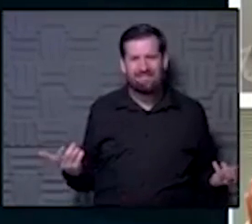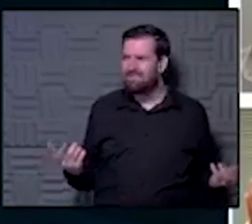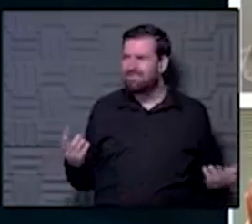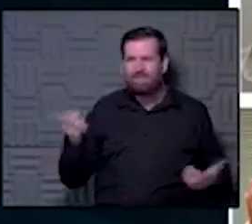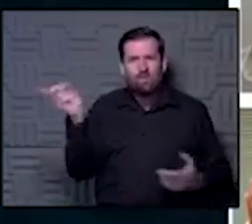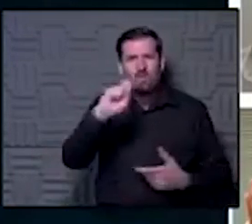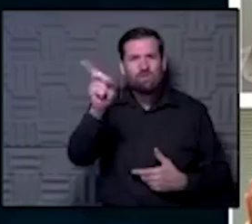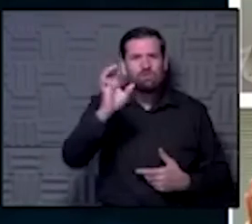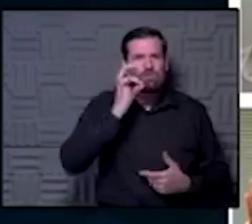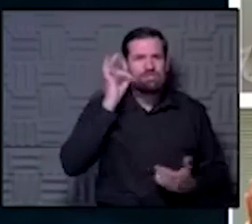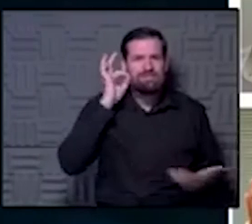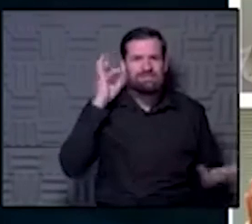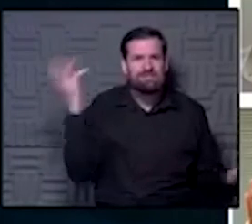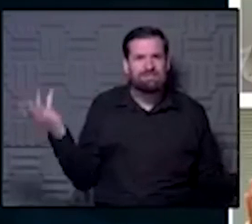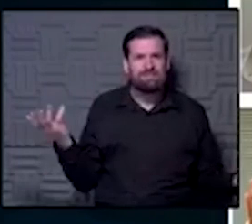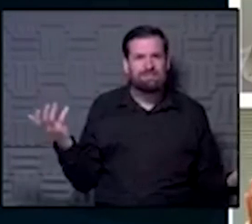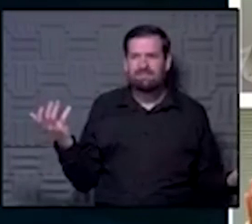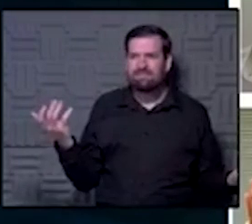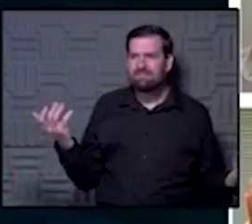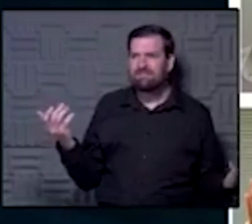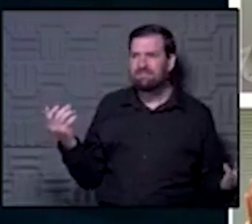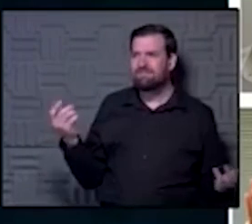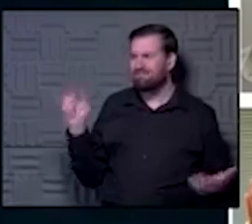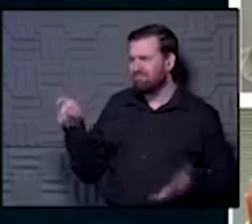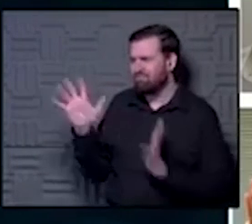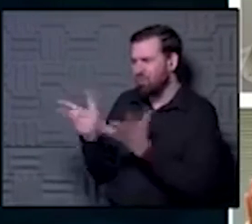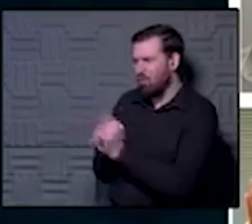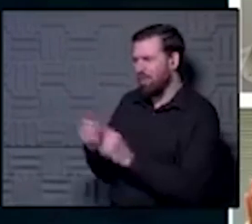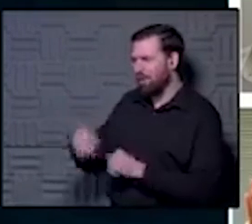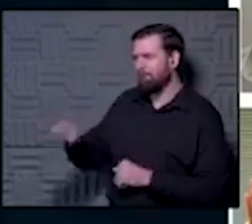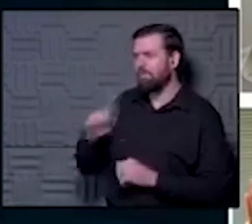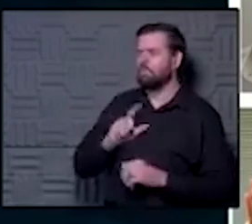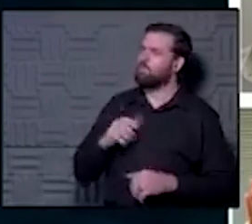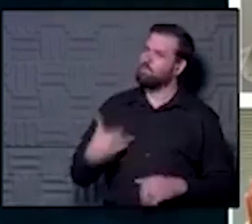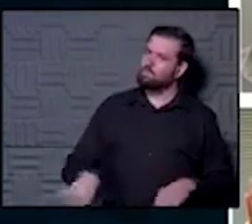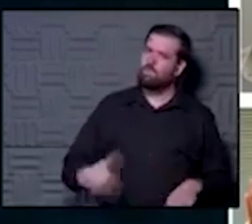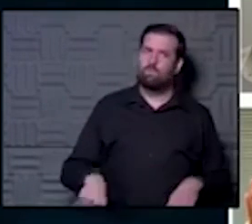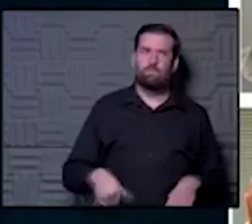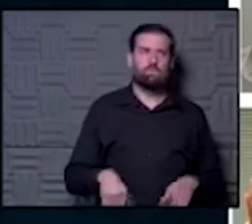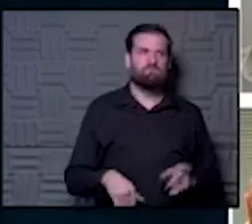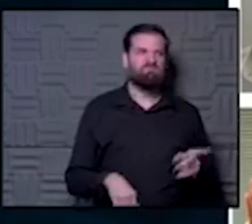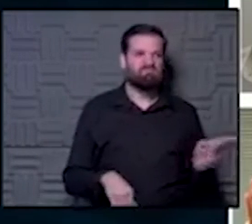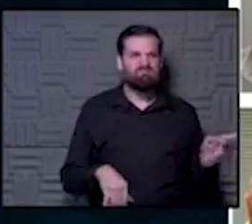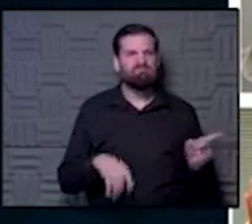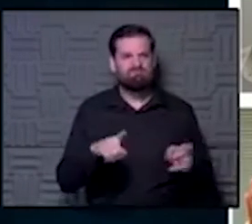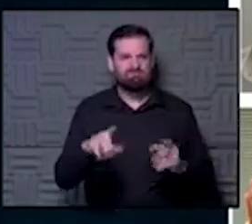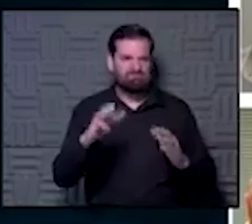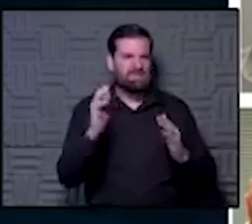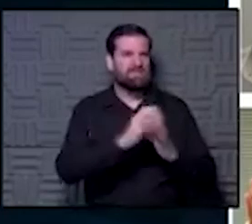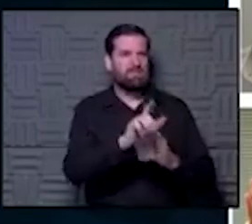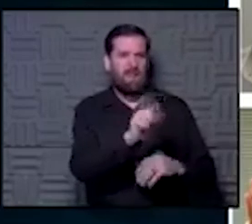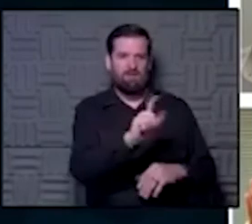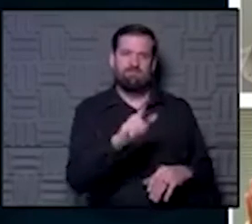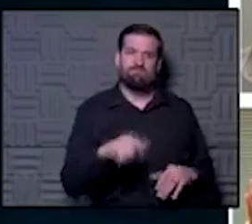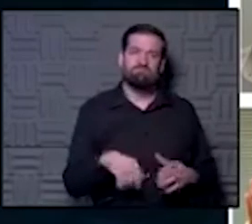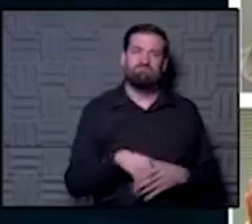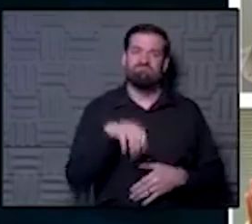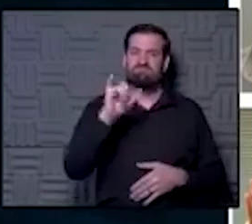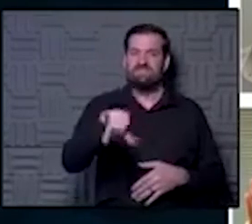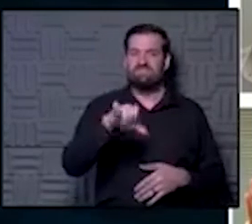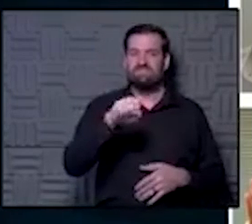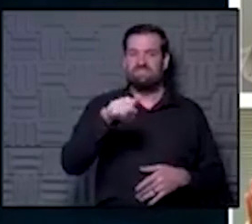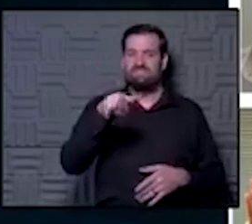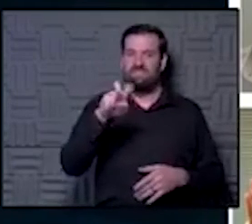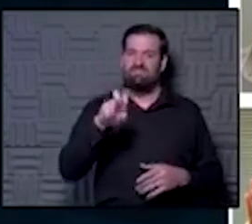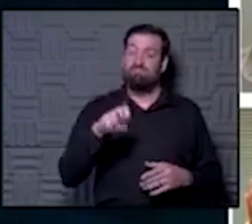transporters, Steve. Yeah, I know, but he's a Raiders guy. to him about We are going to talk to him. And there's Shaleetha over there on the top left corner, too. that's Steve. Steve,